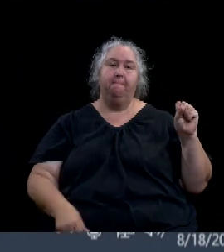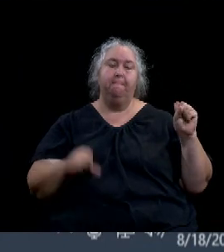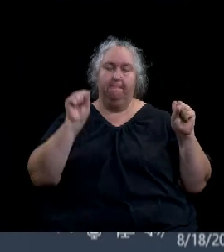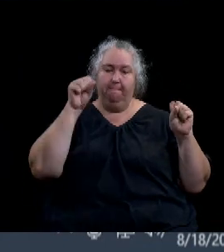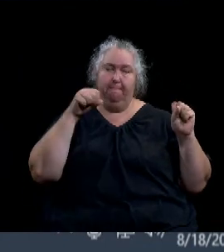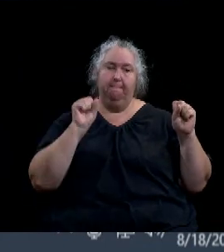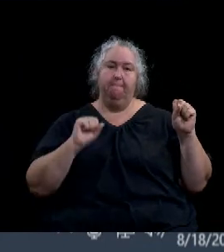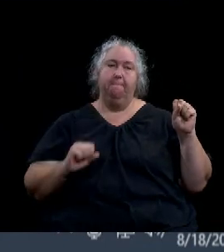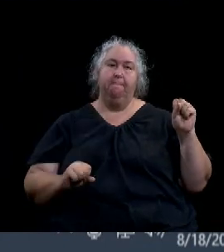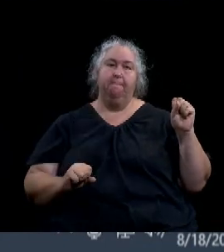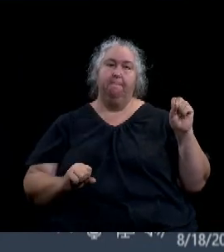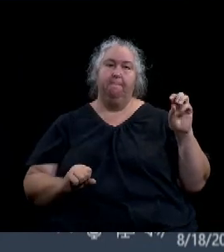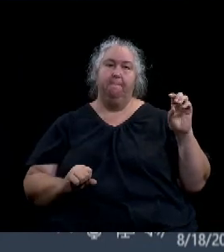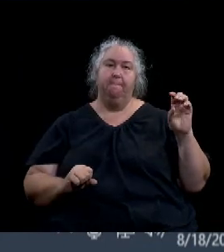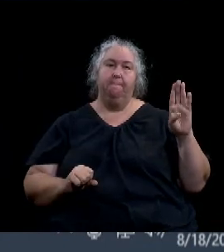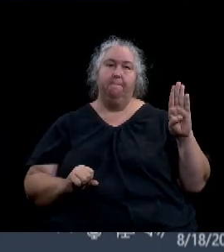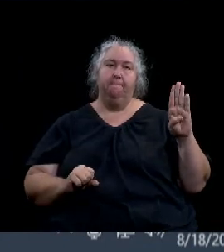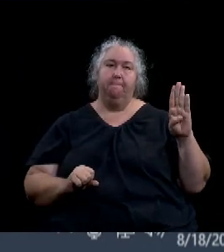Deaver.